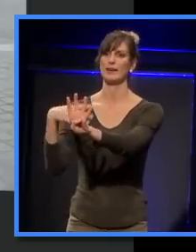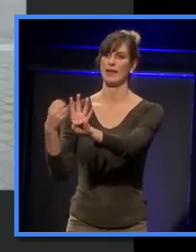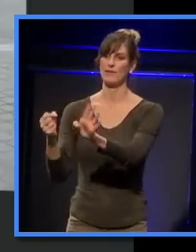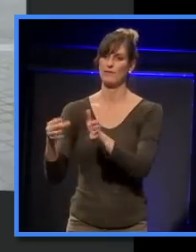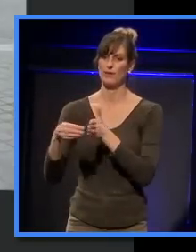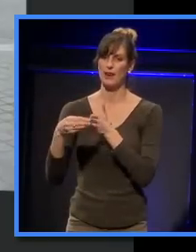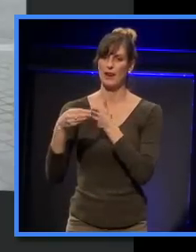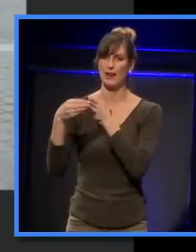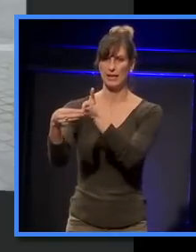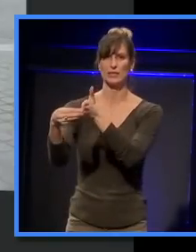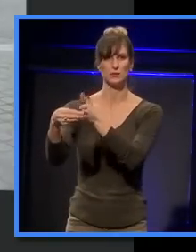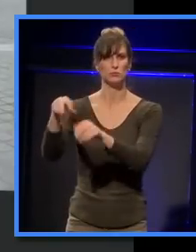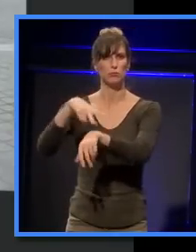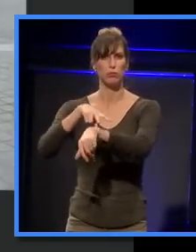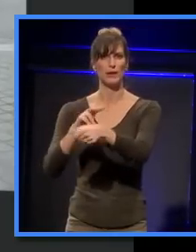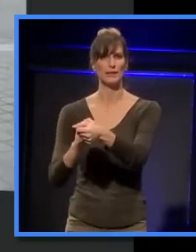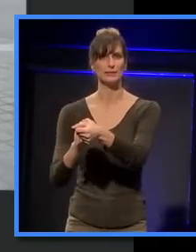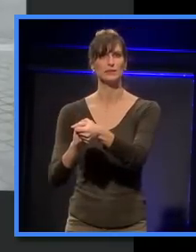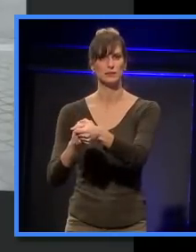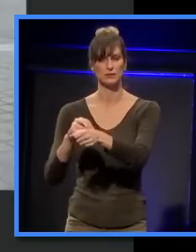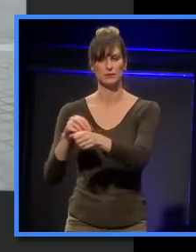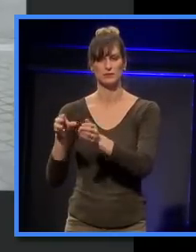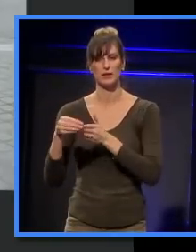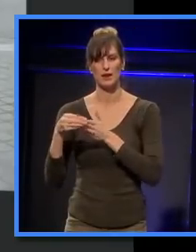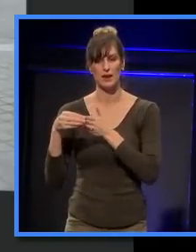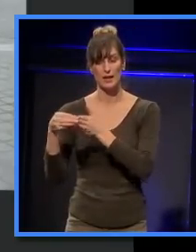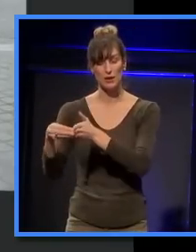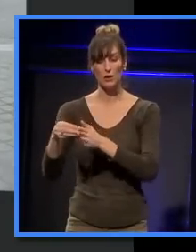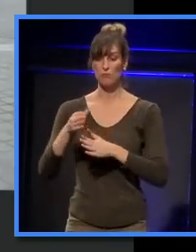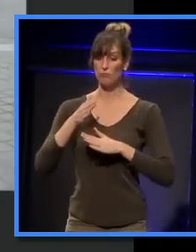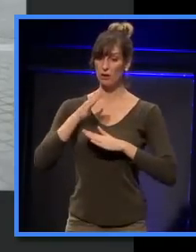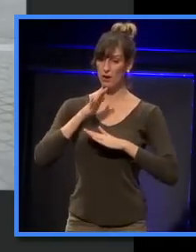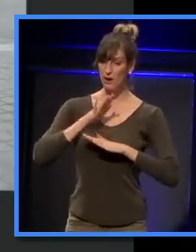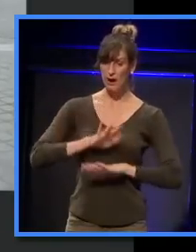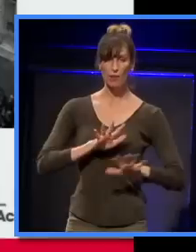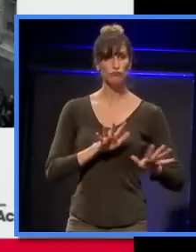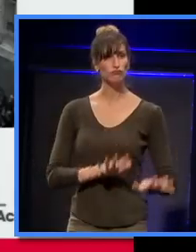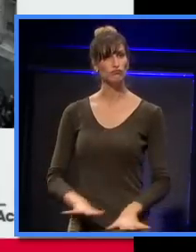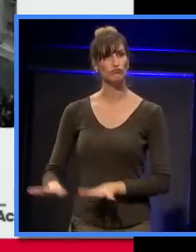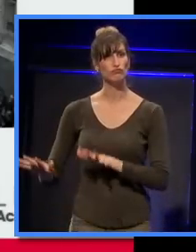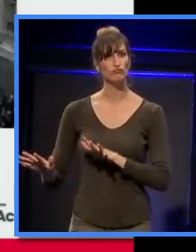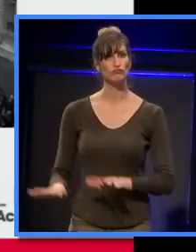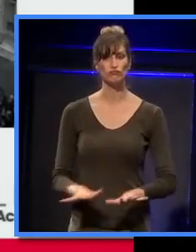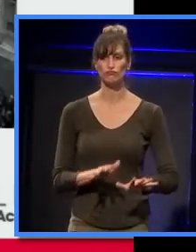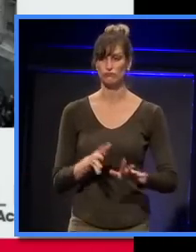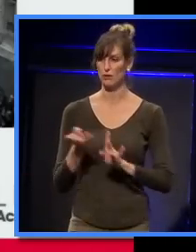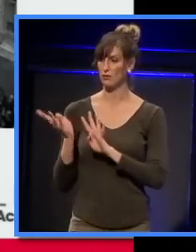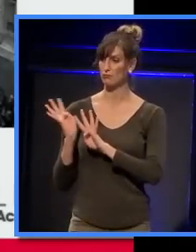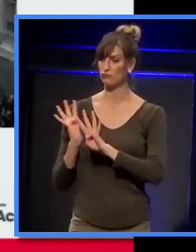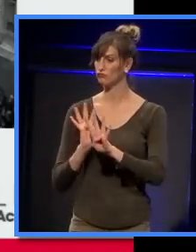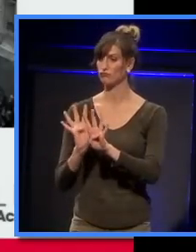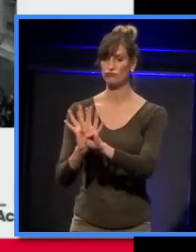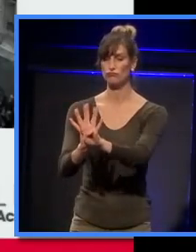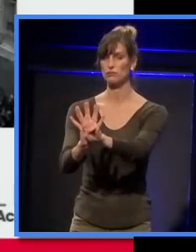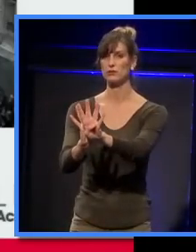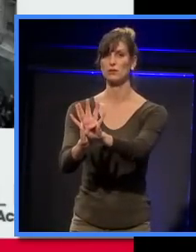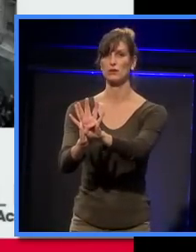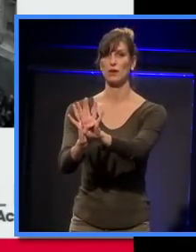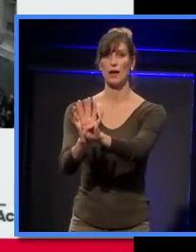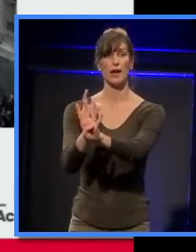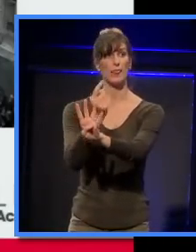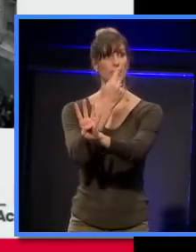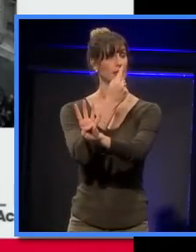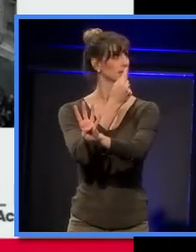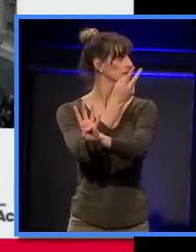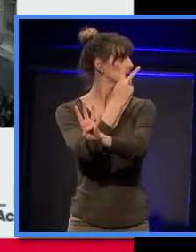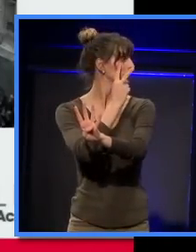these policemen. Completely calm, completely relaxed. Everybody in an amazing state. And this is the